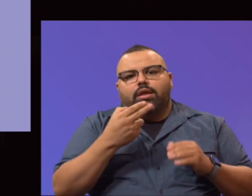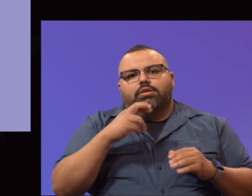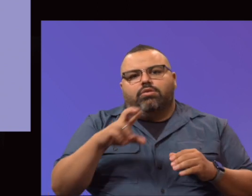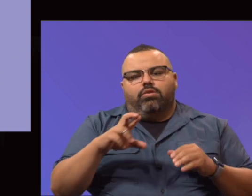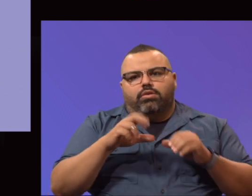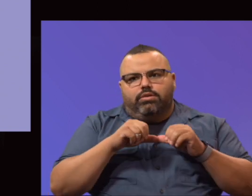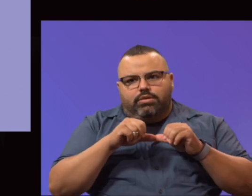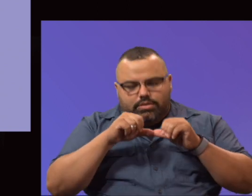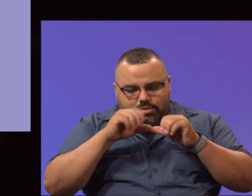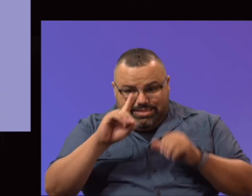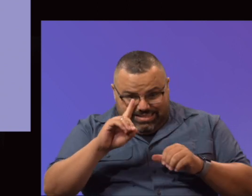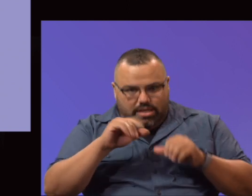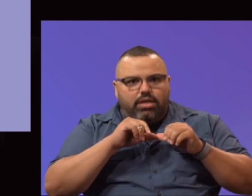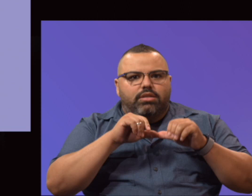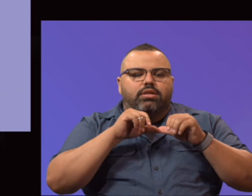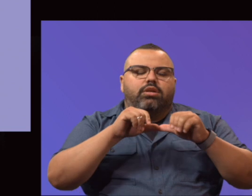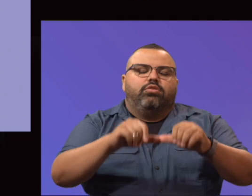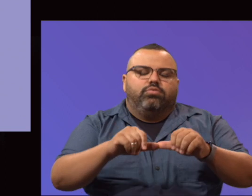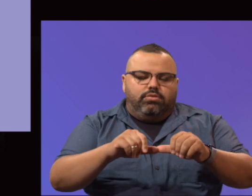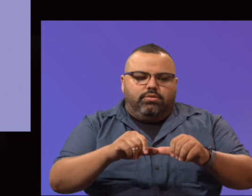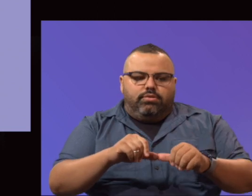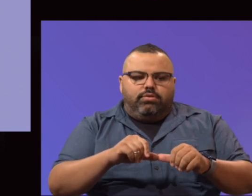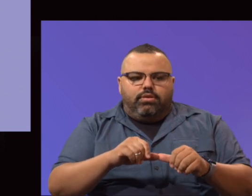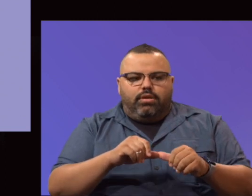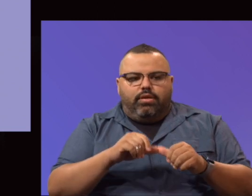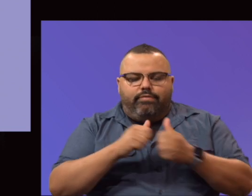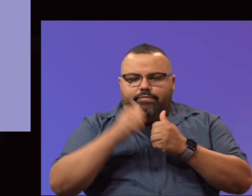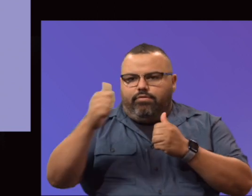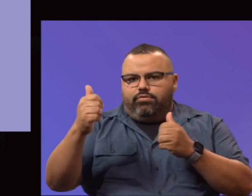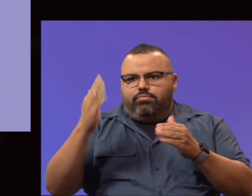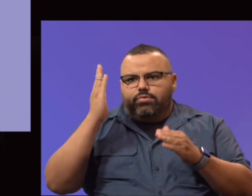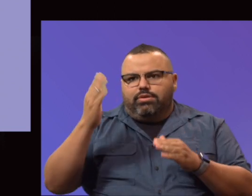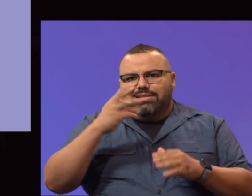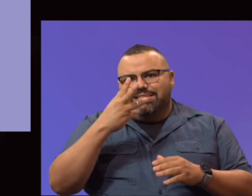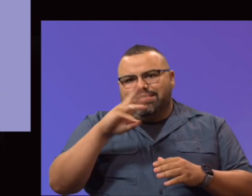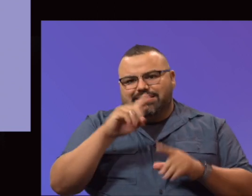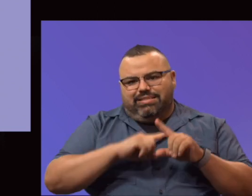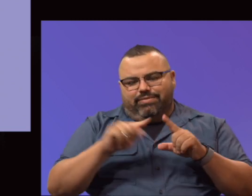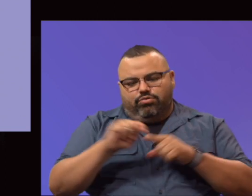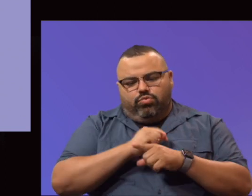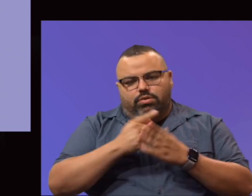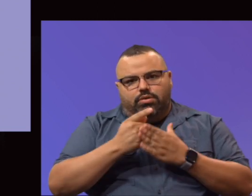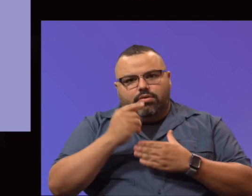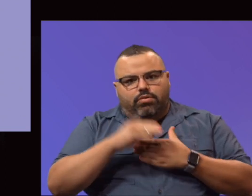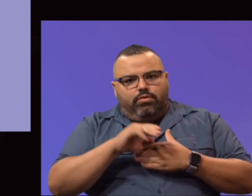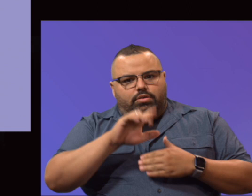coordinated and virtually presented 16 different training programs in 25 workshops to